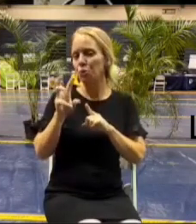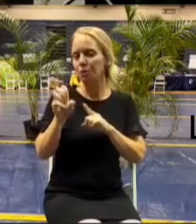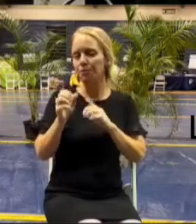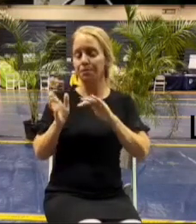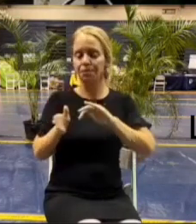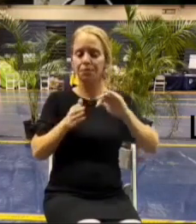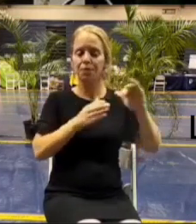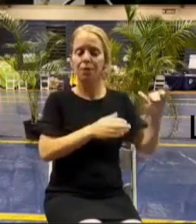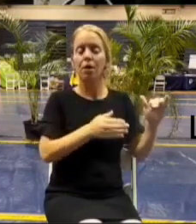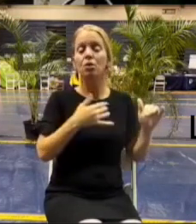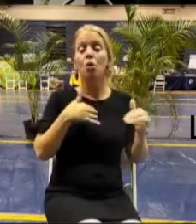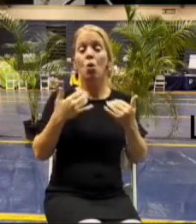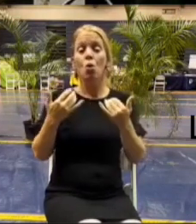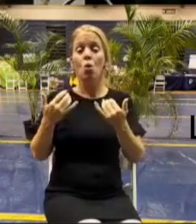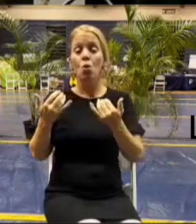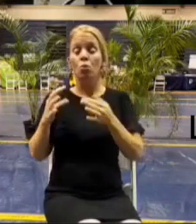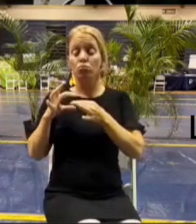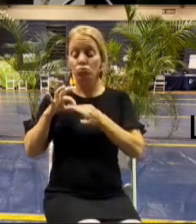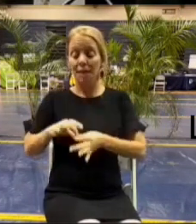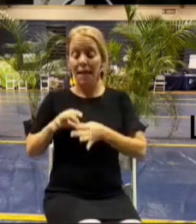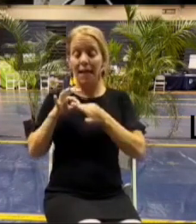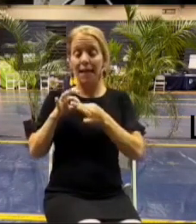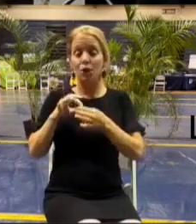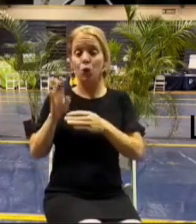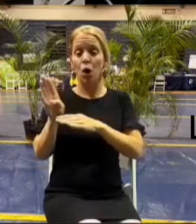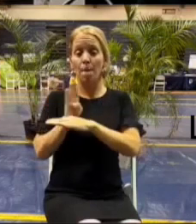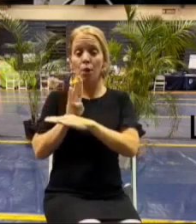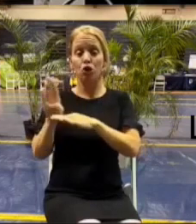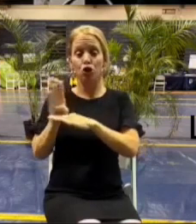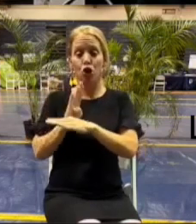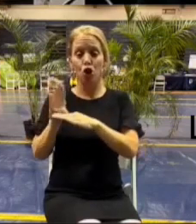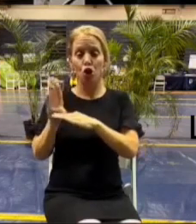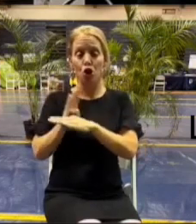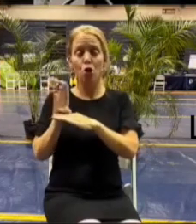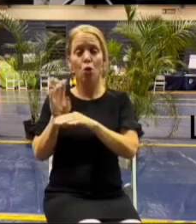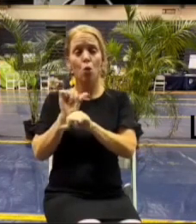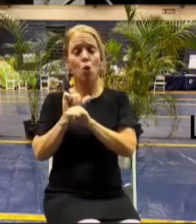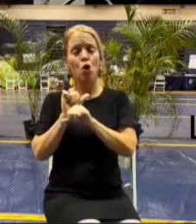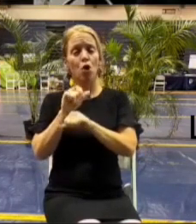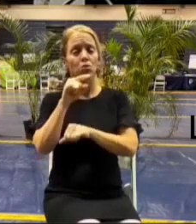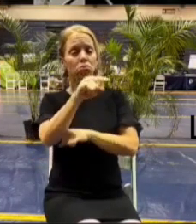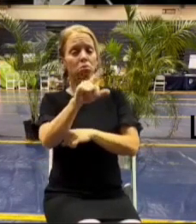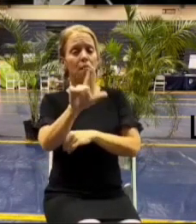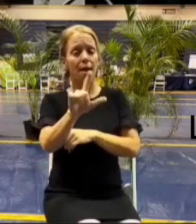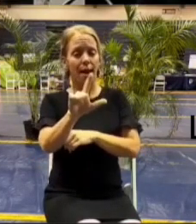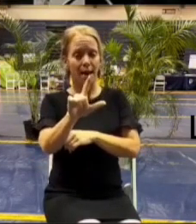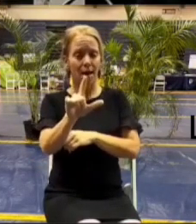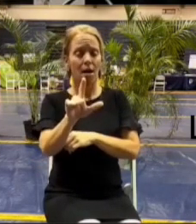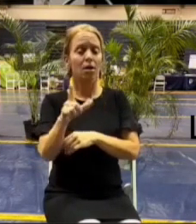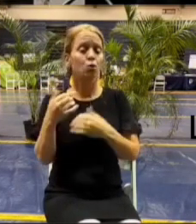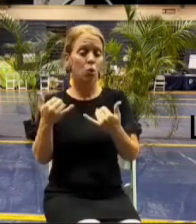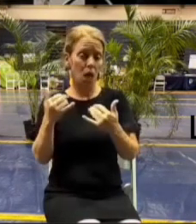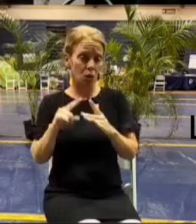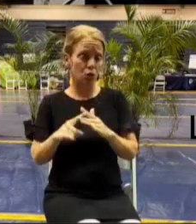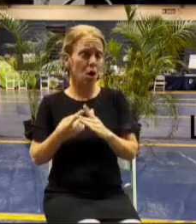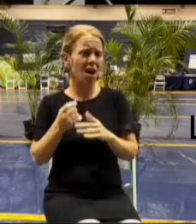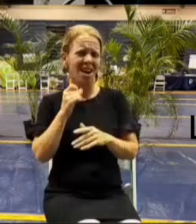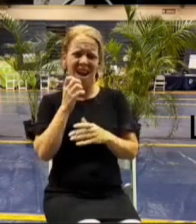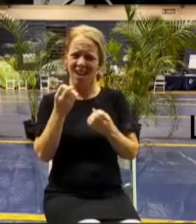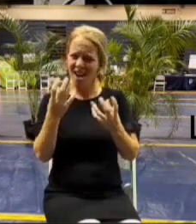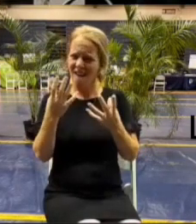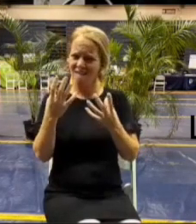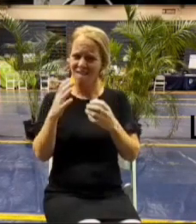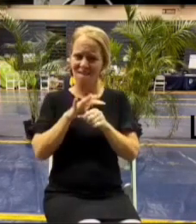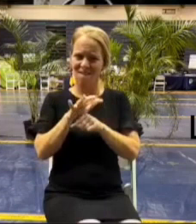commercial crews out today working on some of the commercial properties down in down in lahaina um i don't have enough data yet